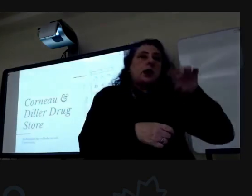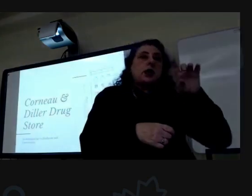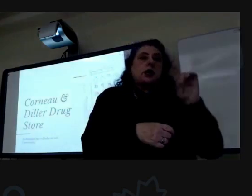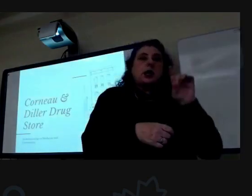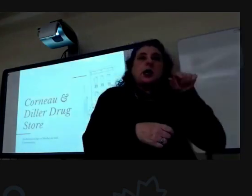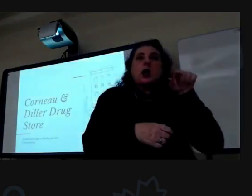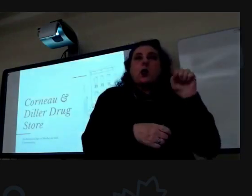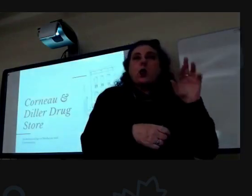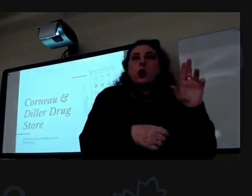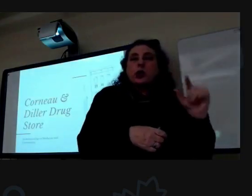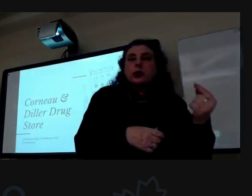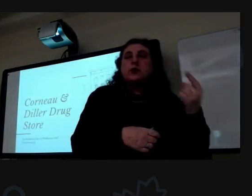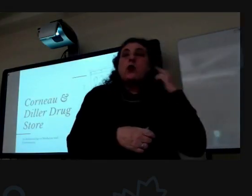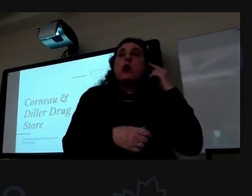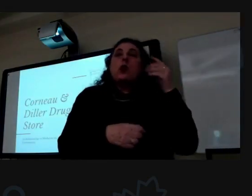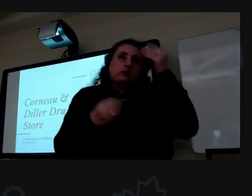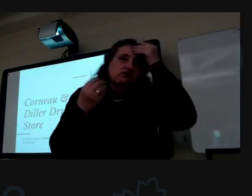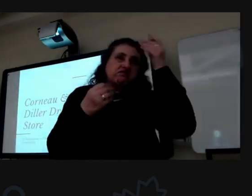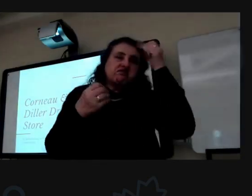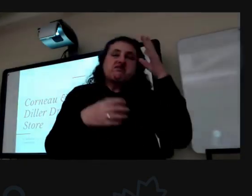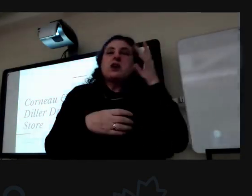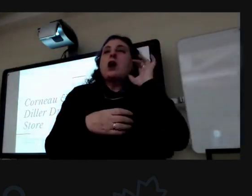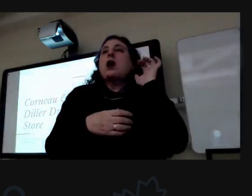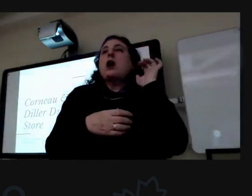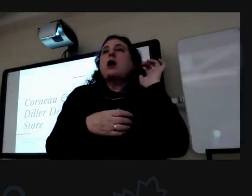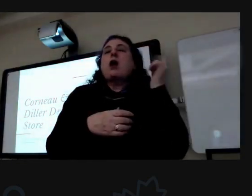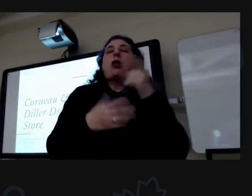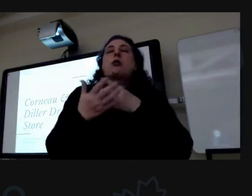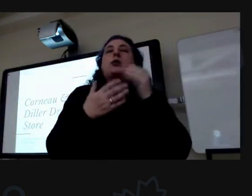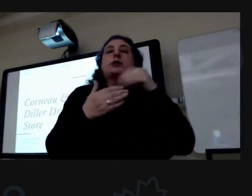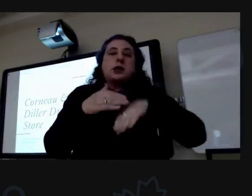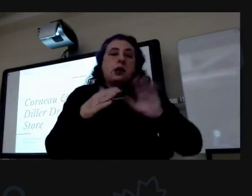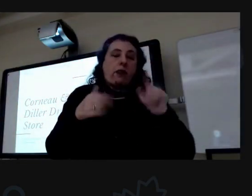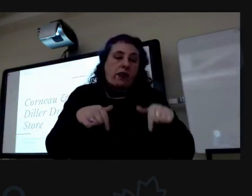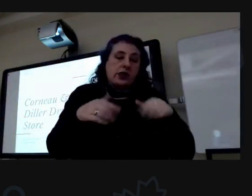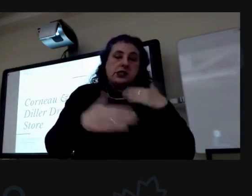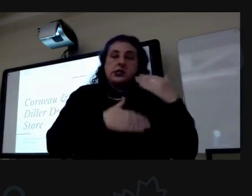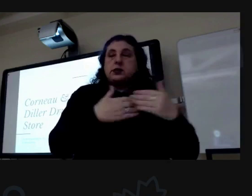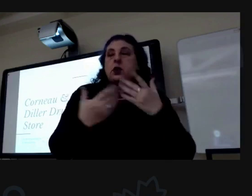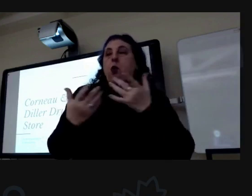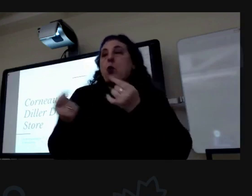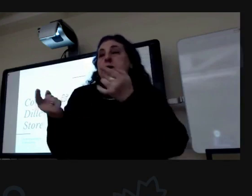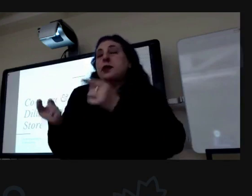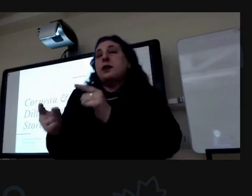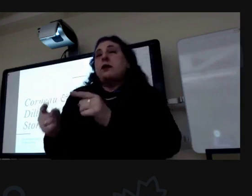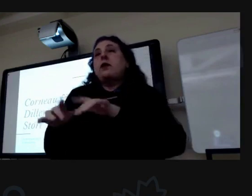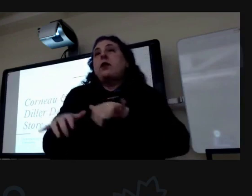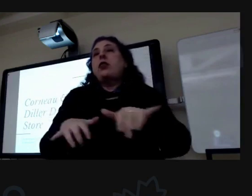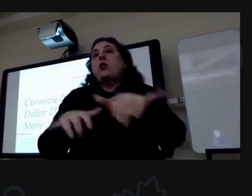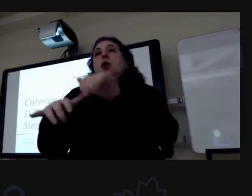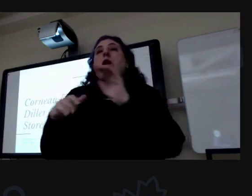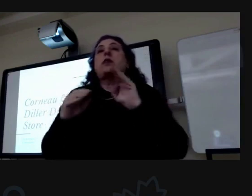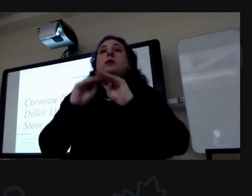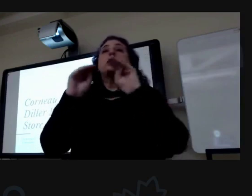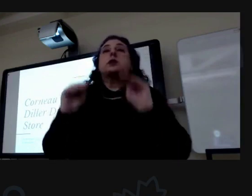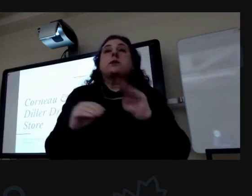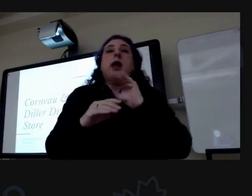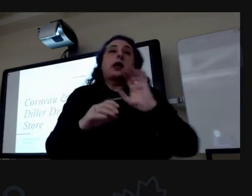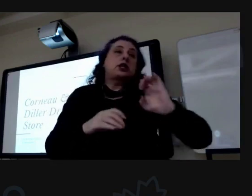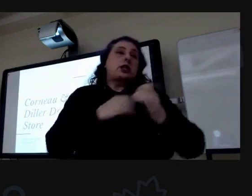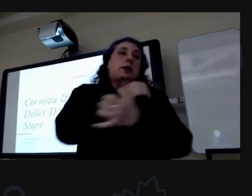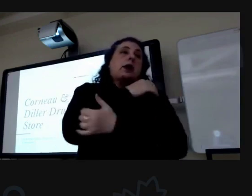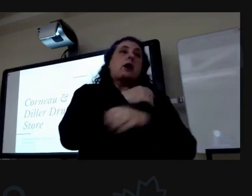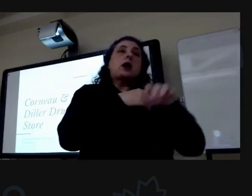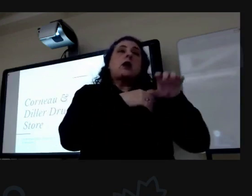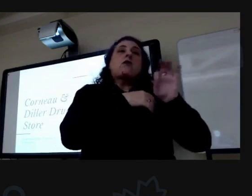for updates and more info on all programs within this series as well as what's happening throughout the museum and champaign